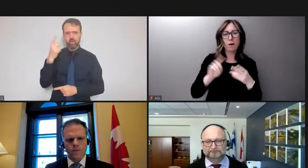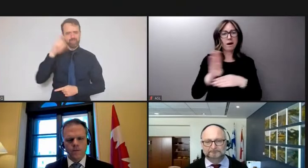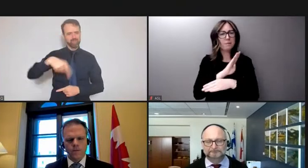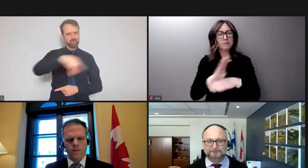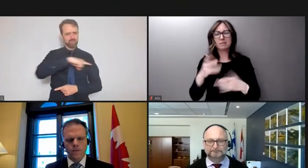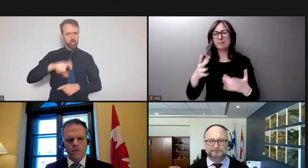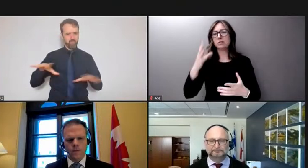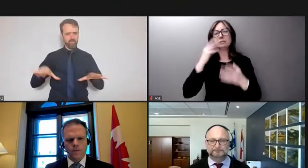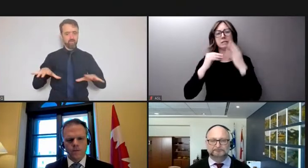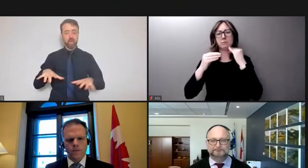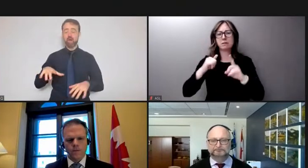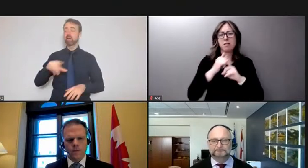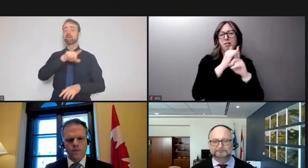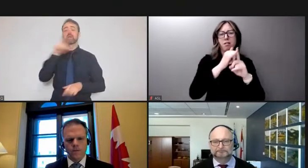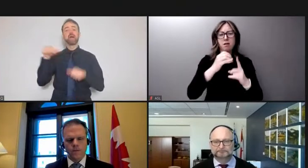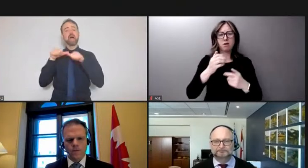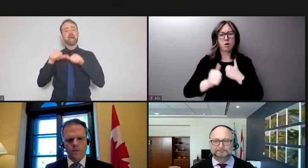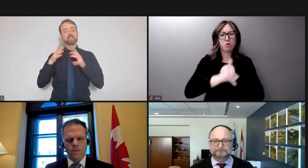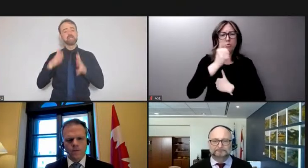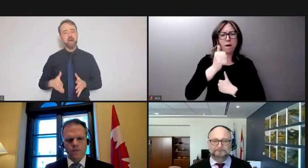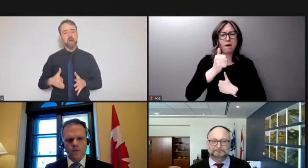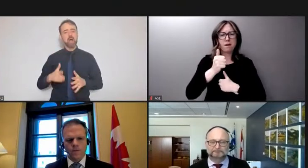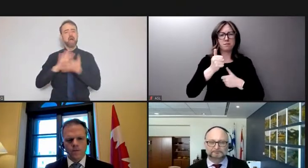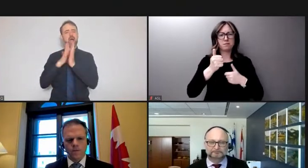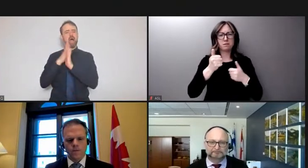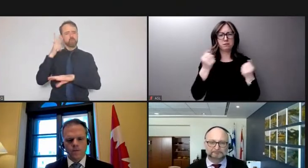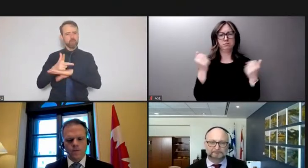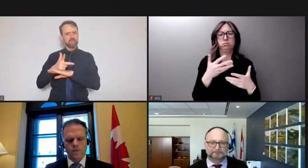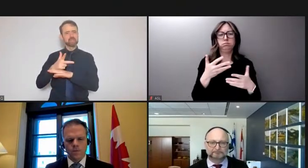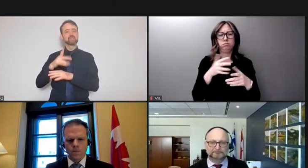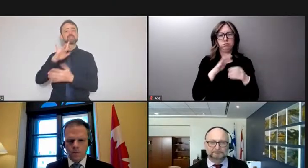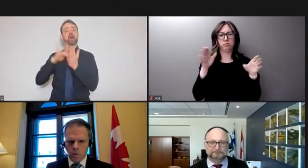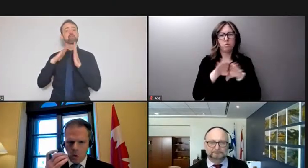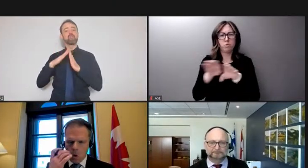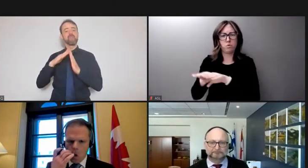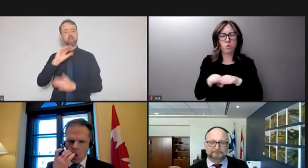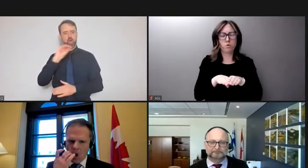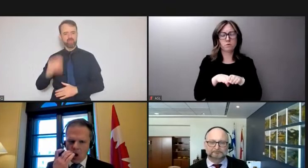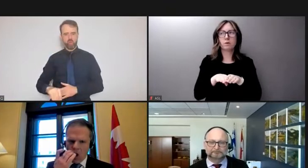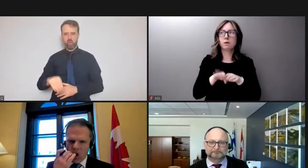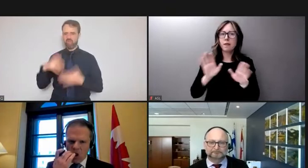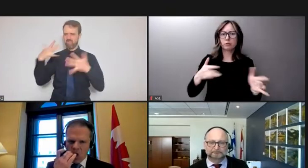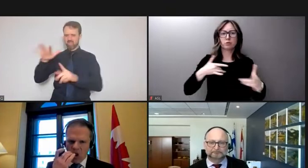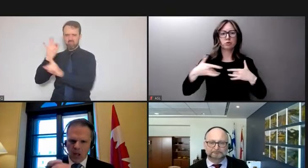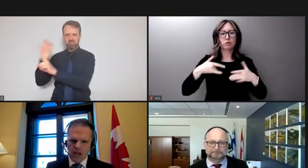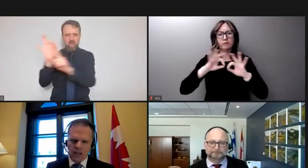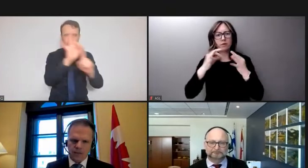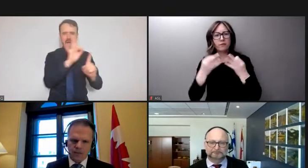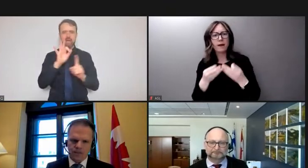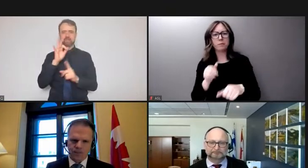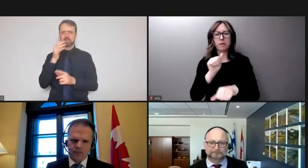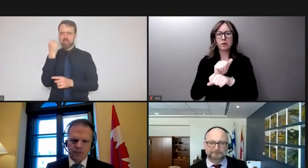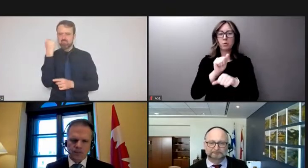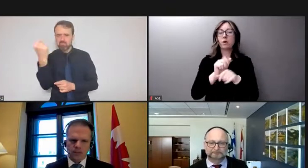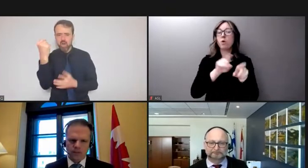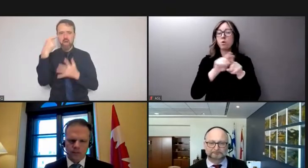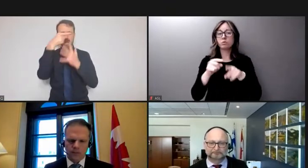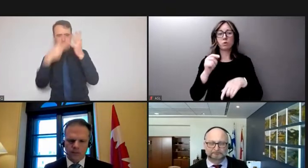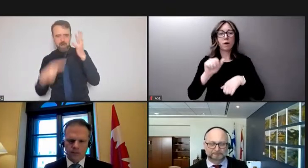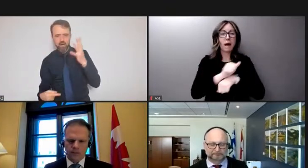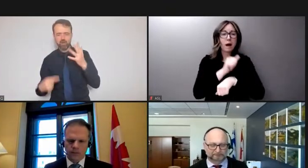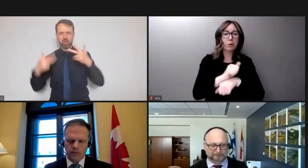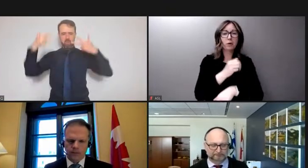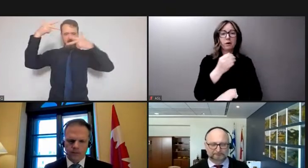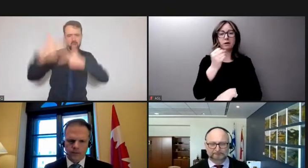and intimidation these illegal blockades at our border brought uncertainty and concern to families of workers in southwestern ontario alberta